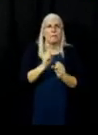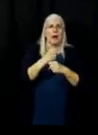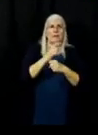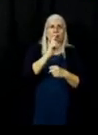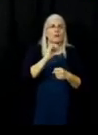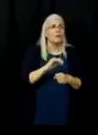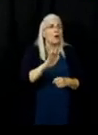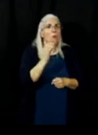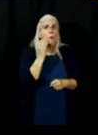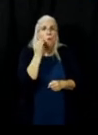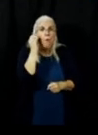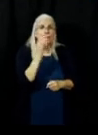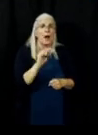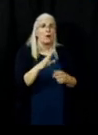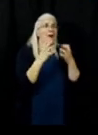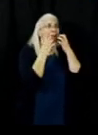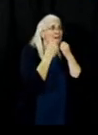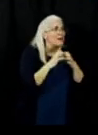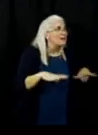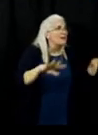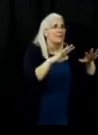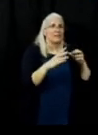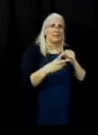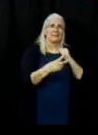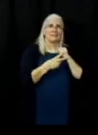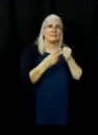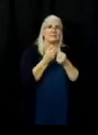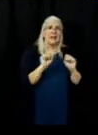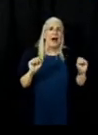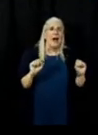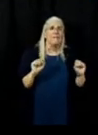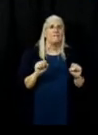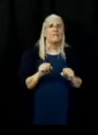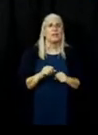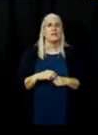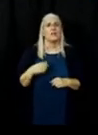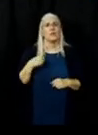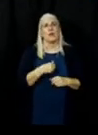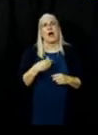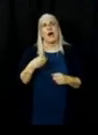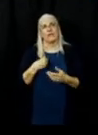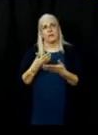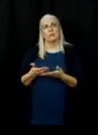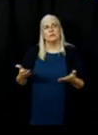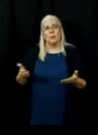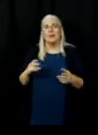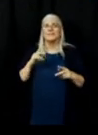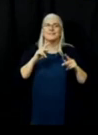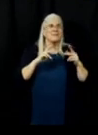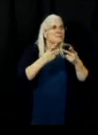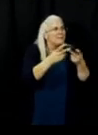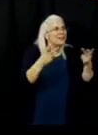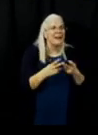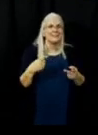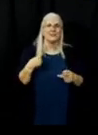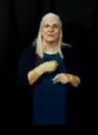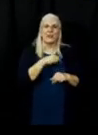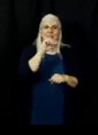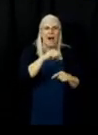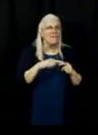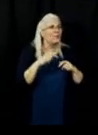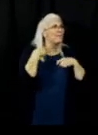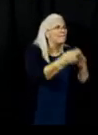but also the resources that exist out there. The places you love to hunt, the places you love to fish, the beautiful